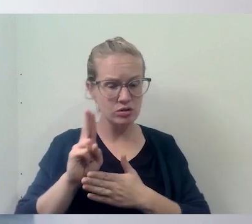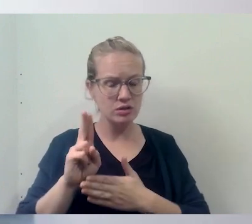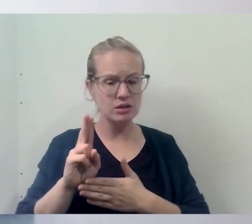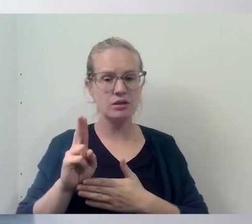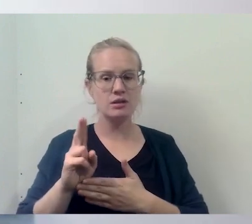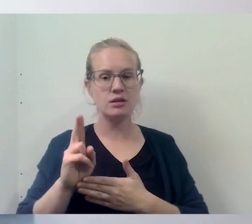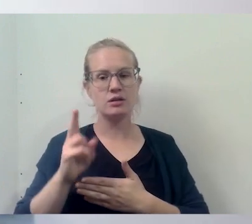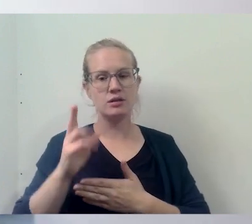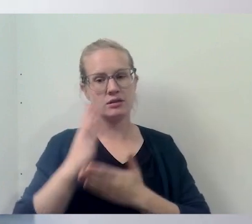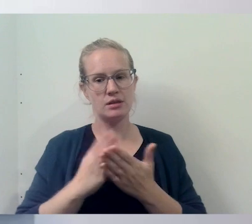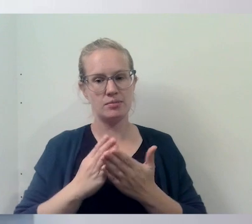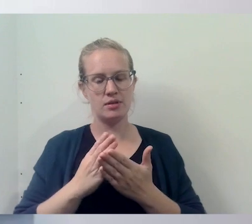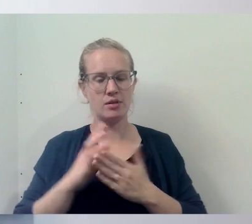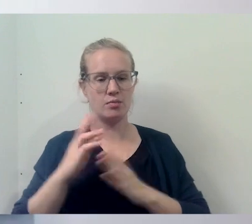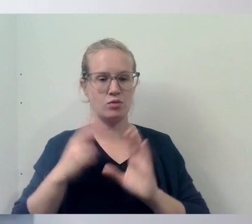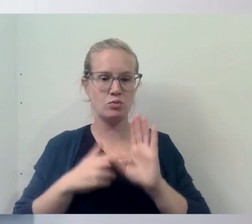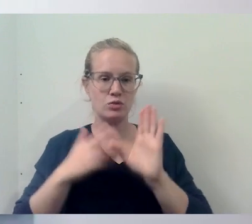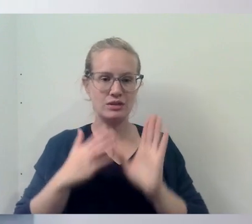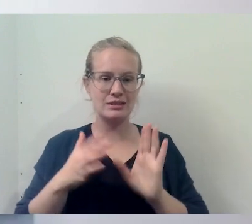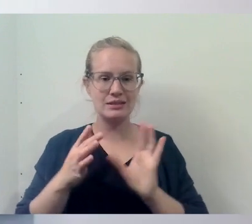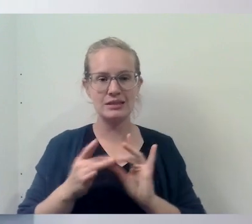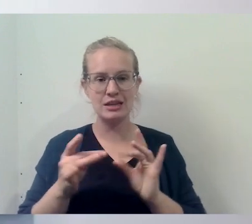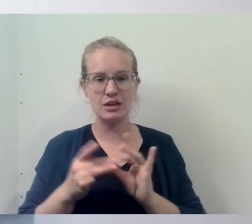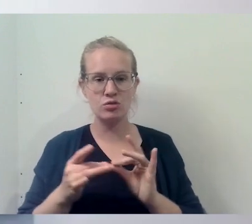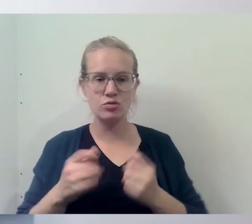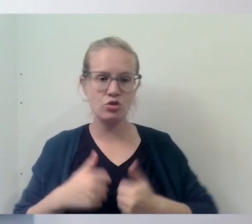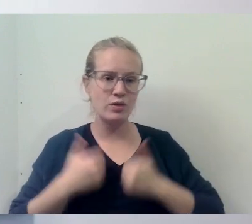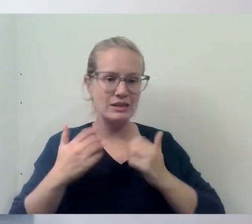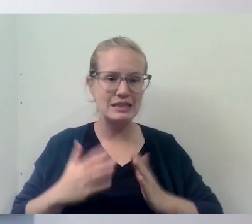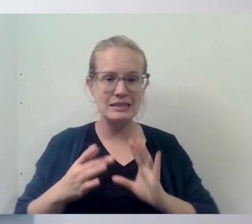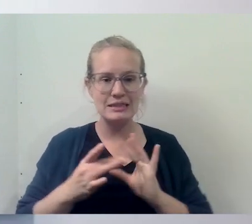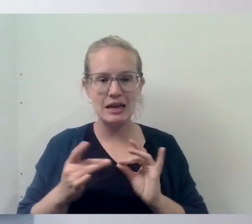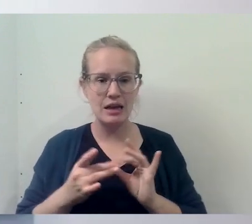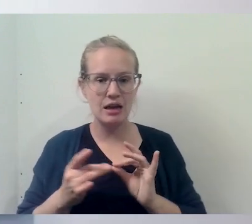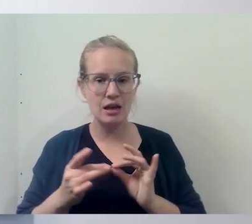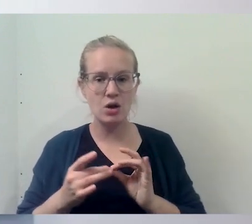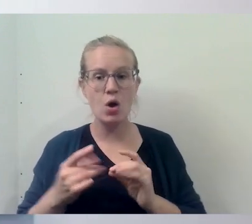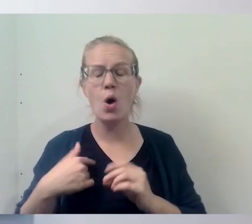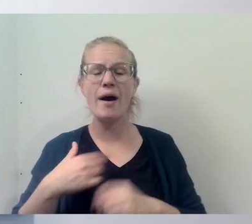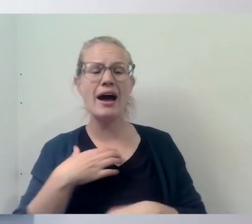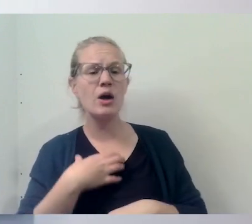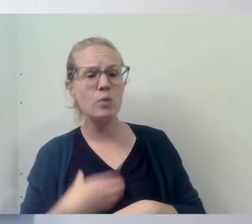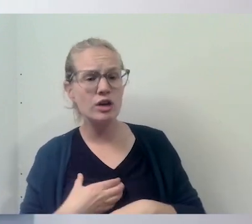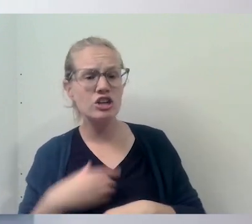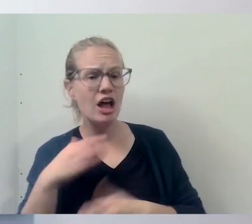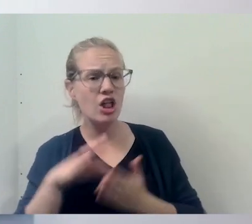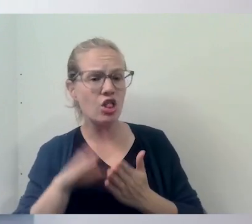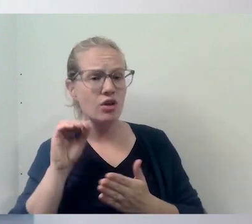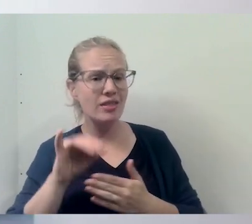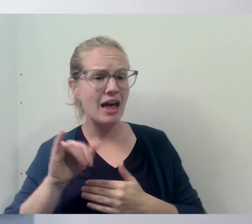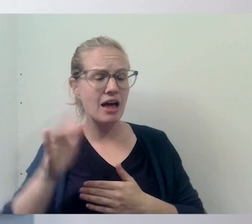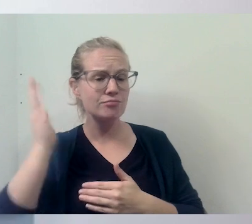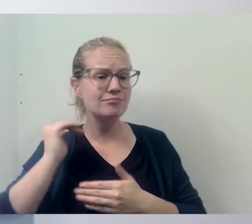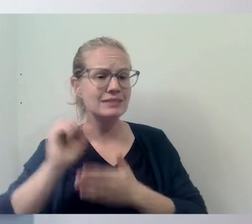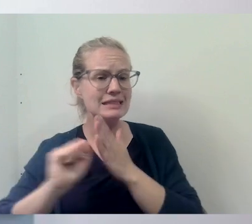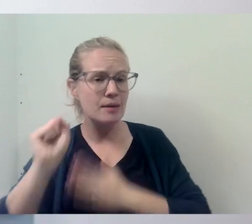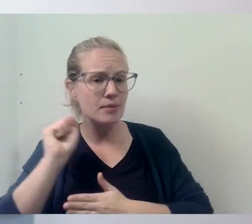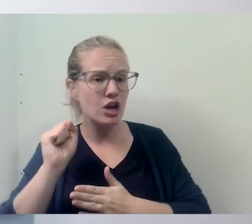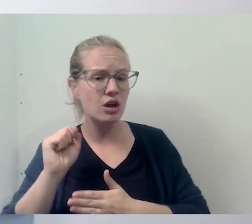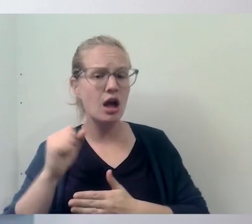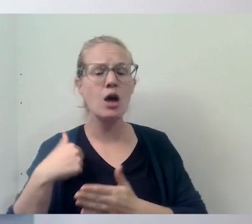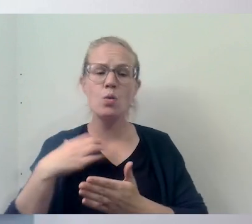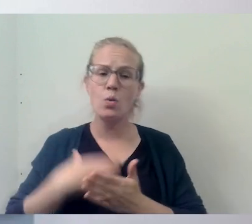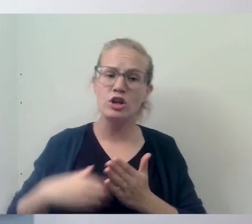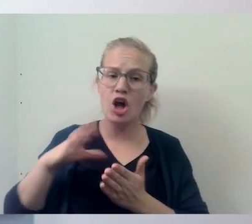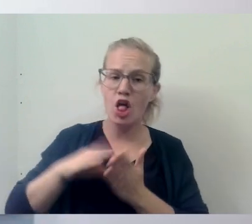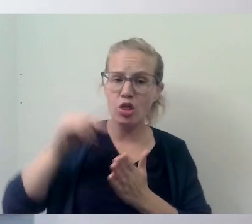the, uh, participants say a resident say something like, oh, I wish I learned that in the seminary. I wish I